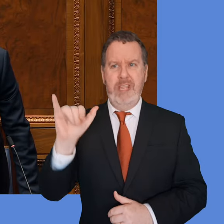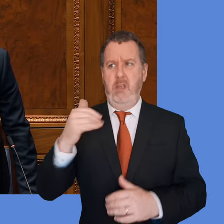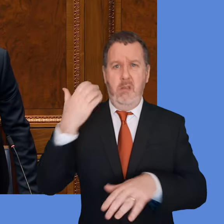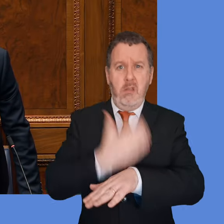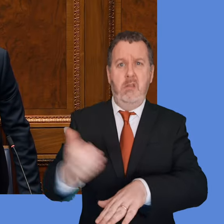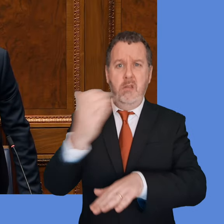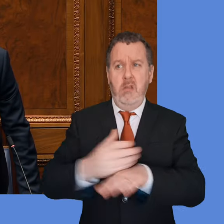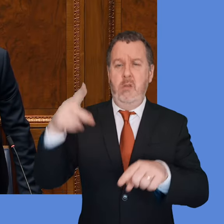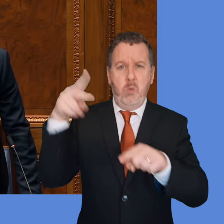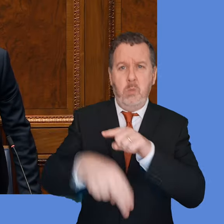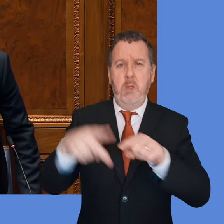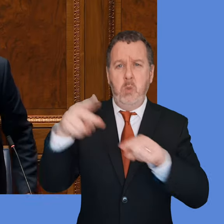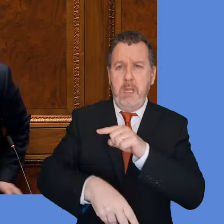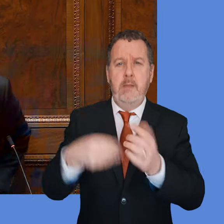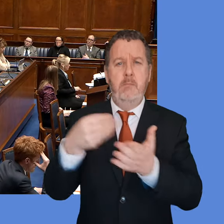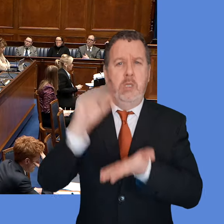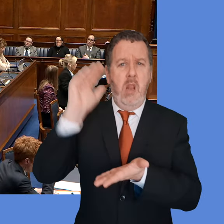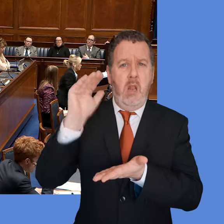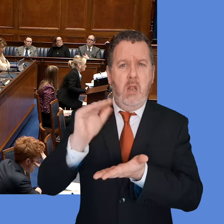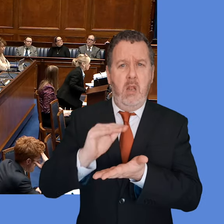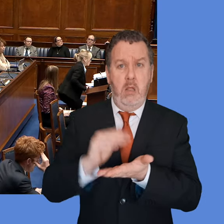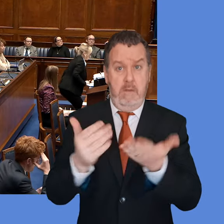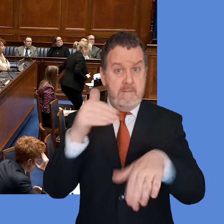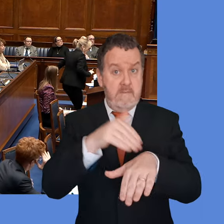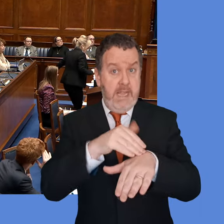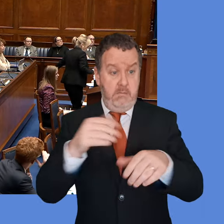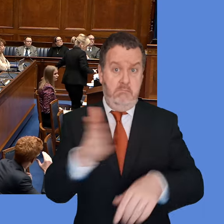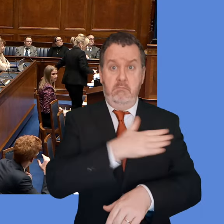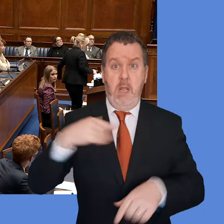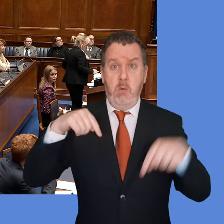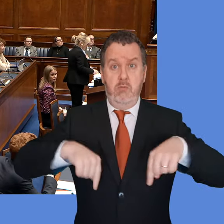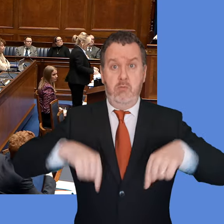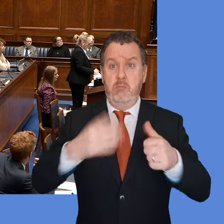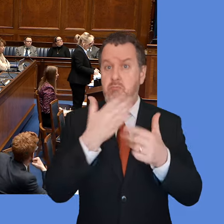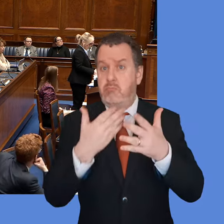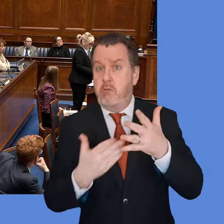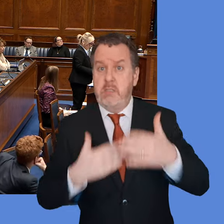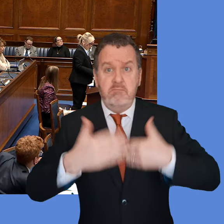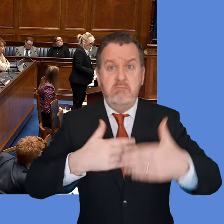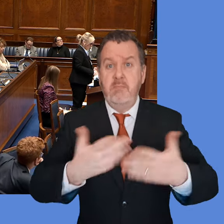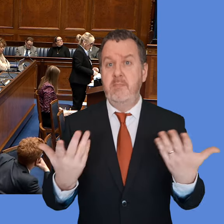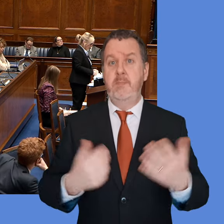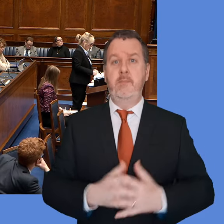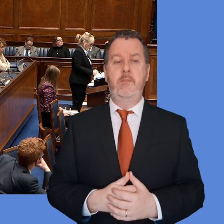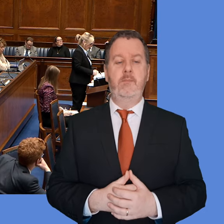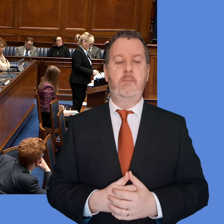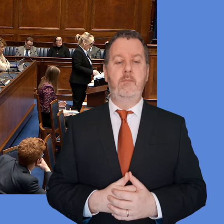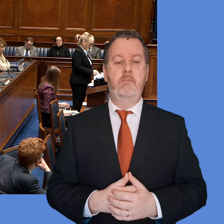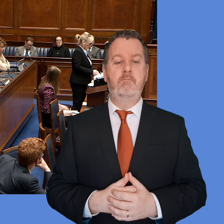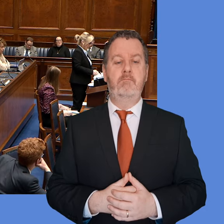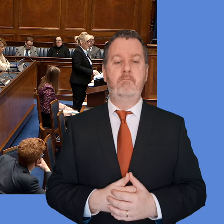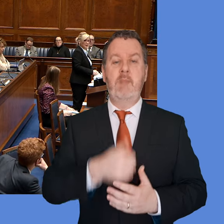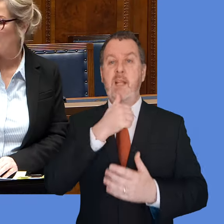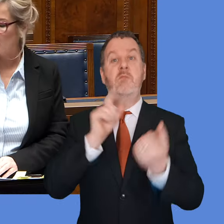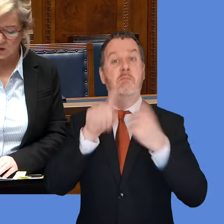austerity, has on those priorities? The First Minister. Thank you. And again, I mean, there's no escaping the fact that